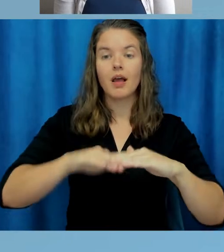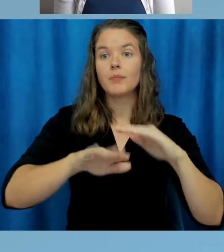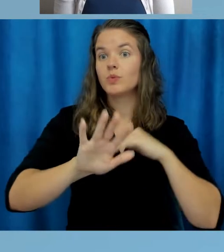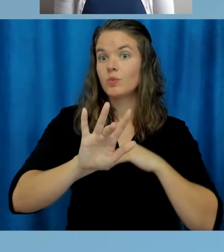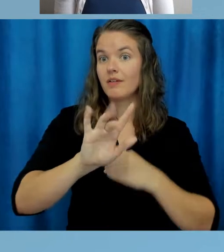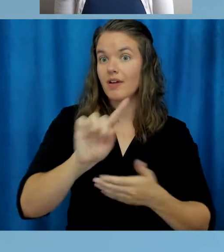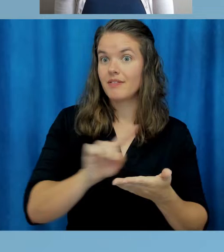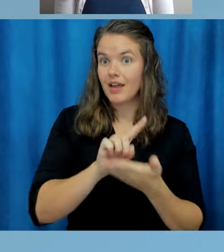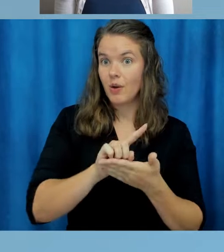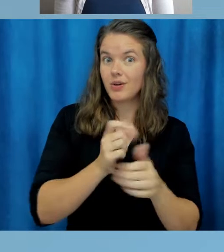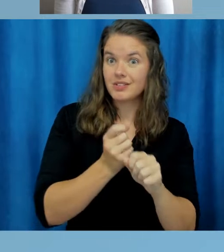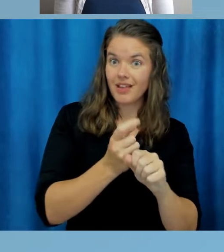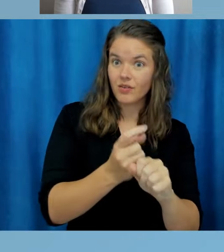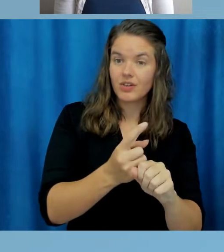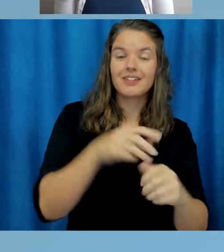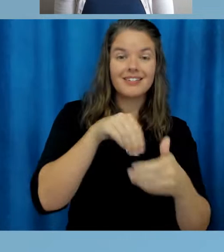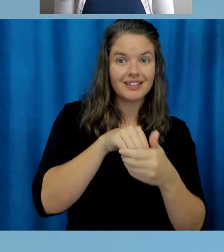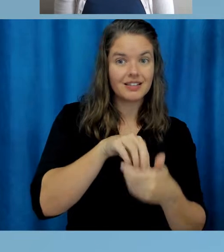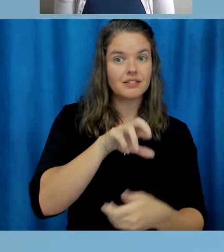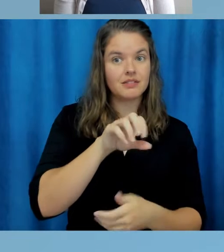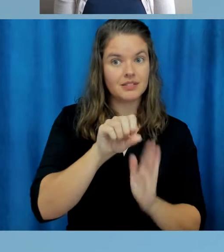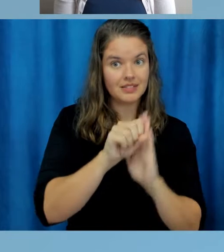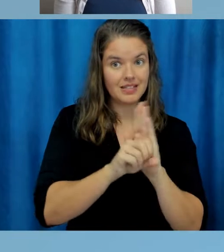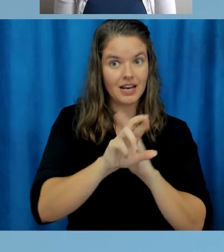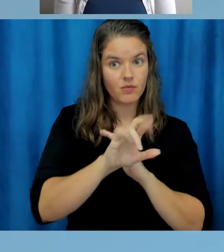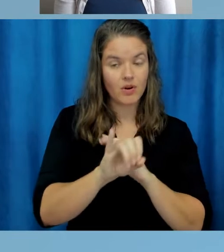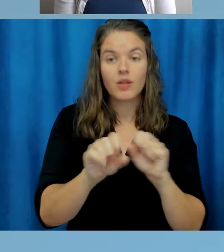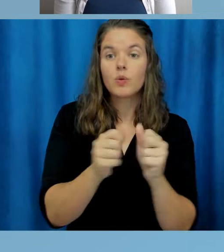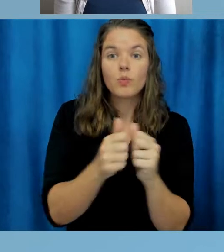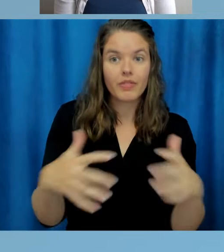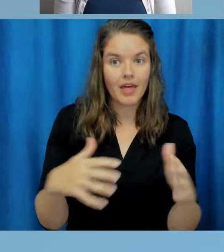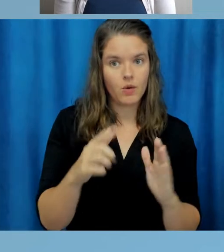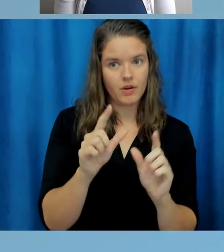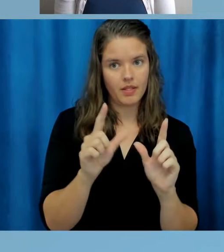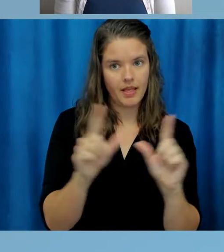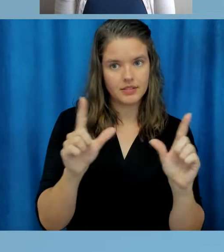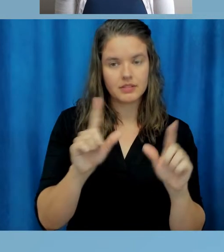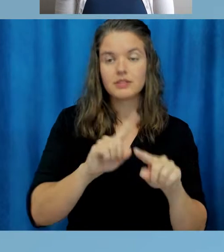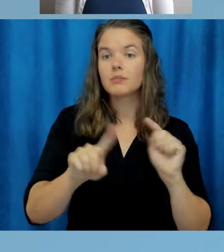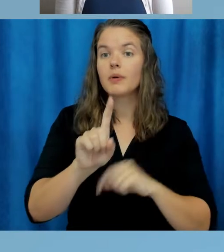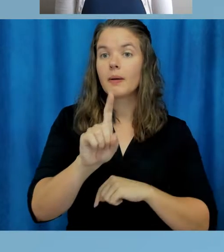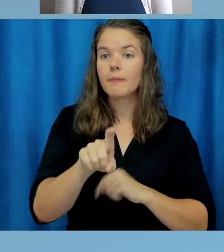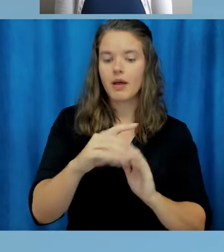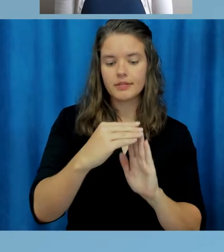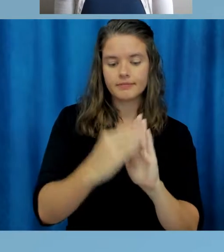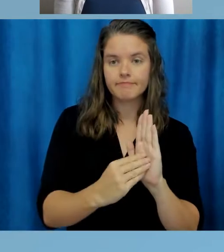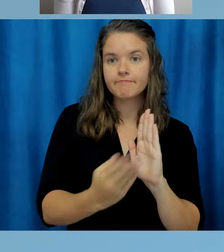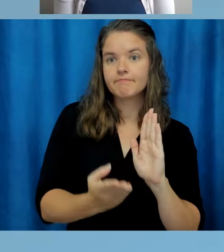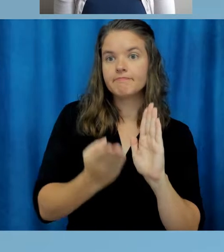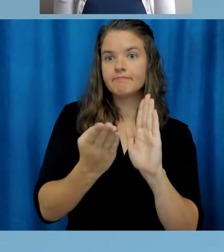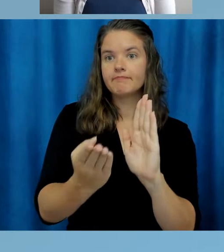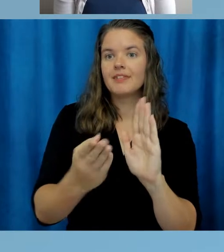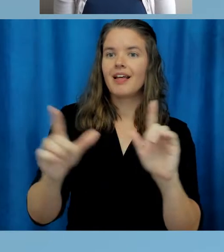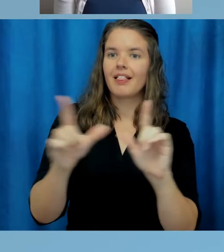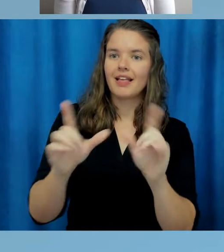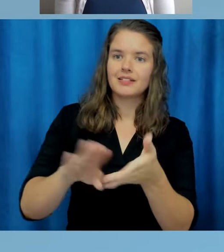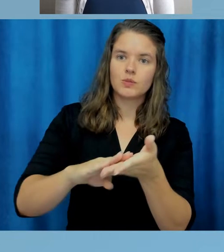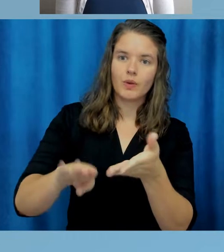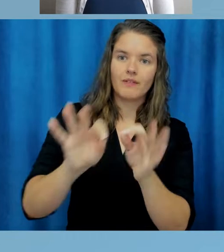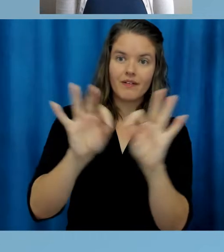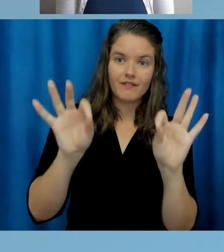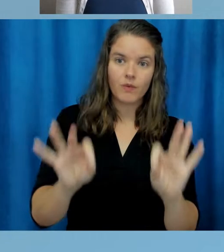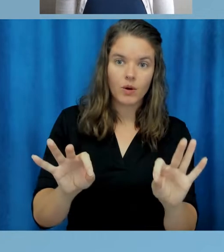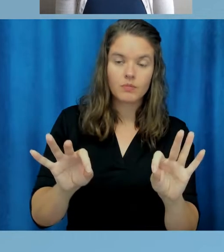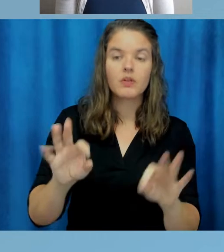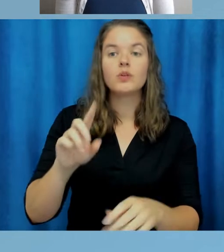25 hours of work per year within the state of Rhode Island without a license, but they must submit a license waiver form to the